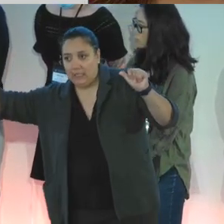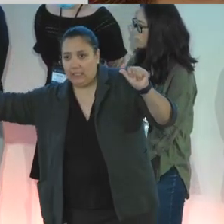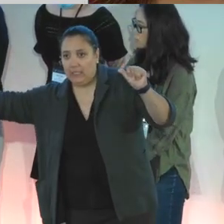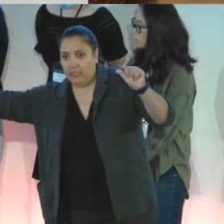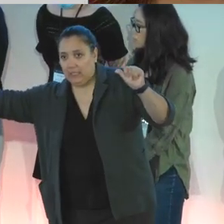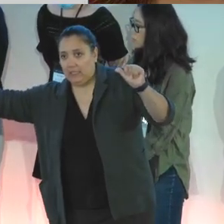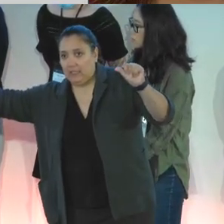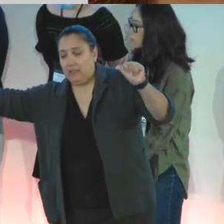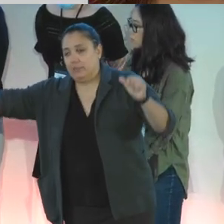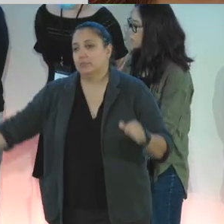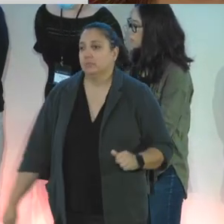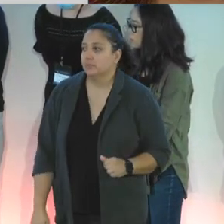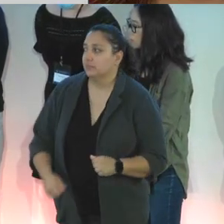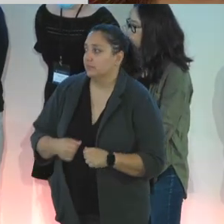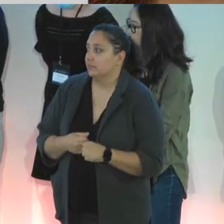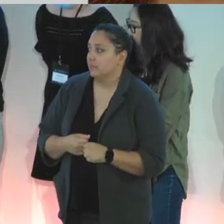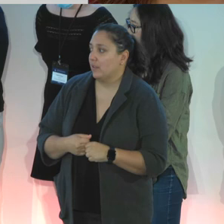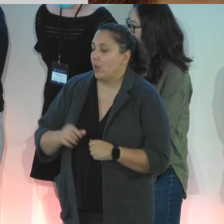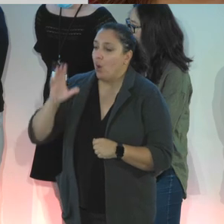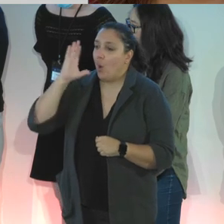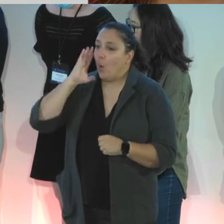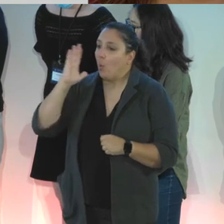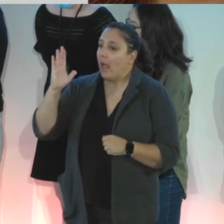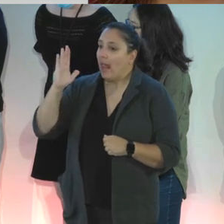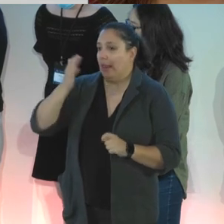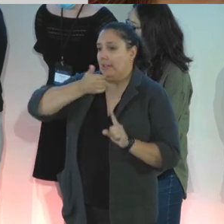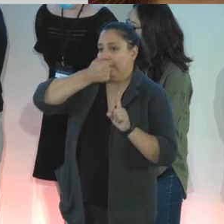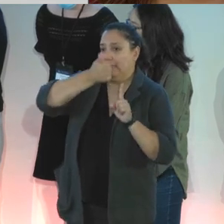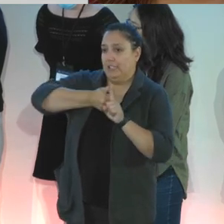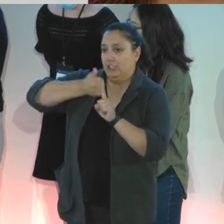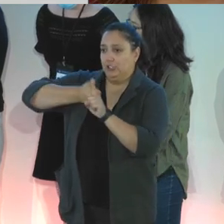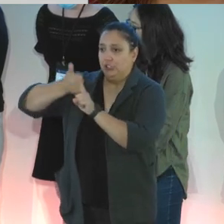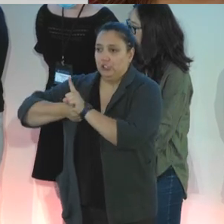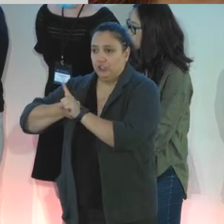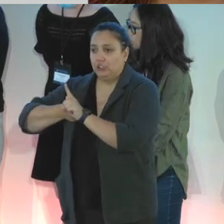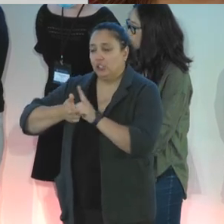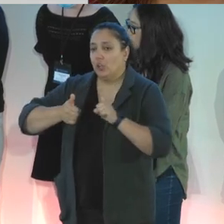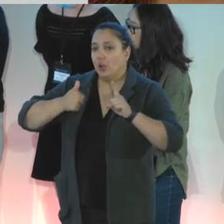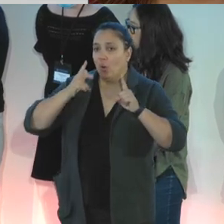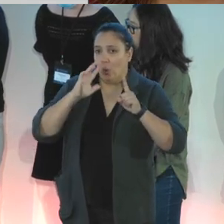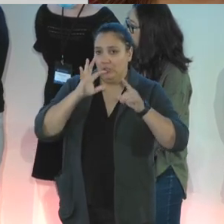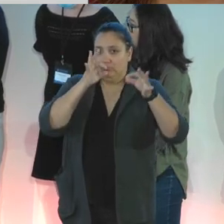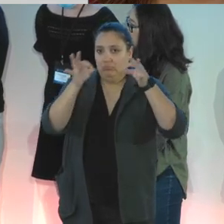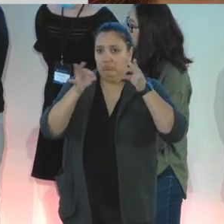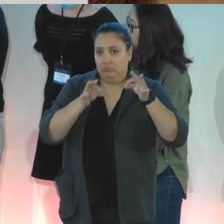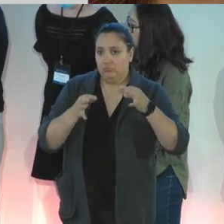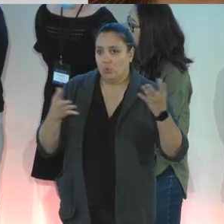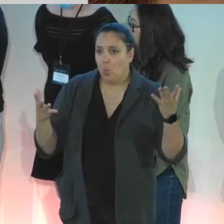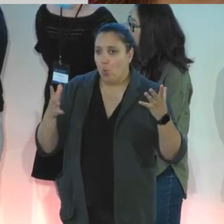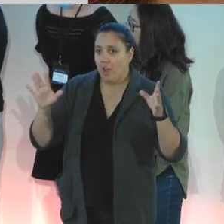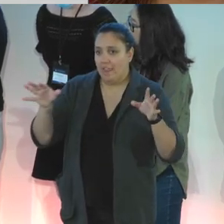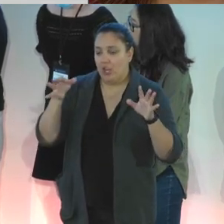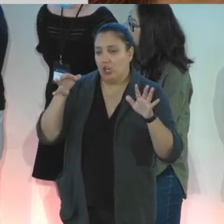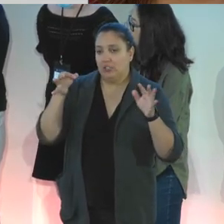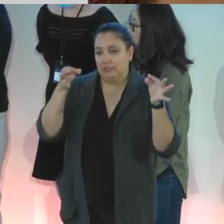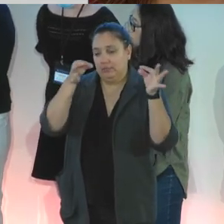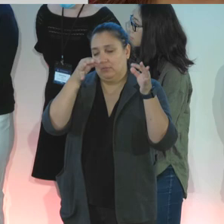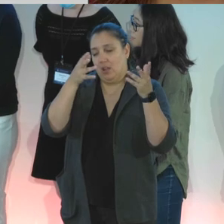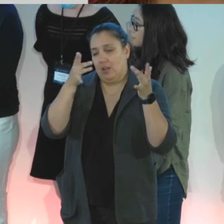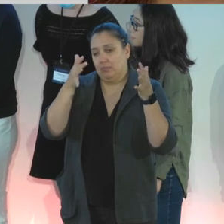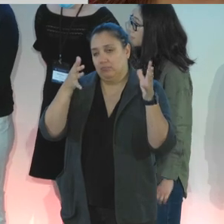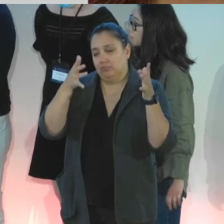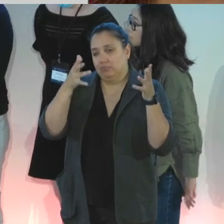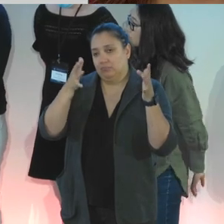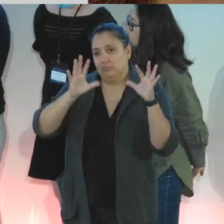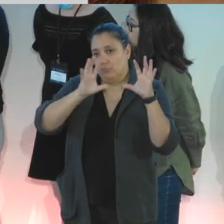And they will give a sentence of what their breakout is going to be about. the general schedule that we're looking